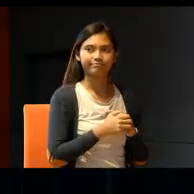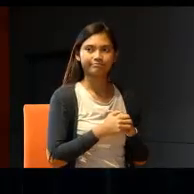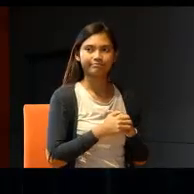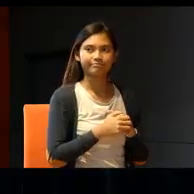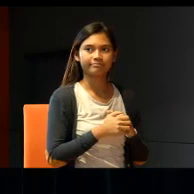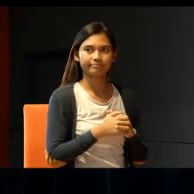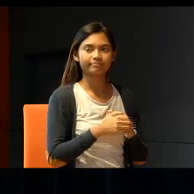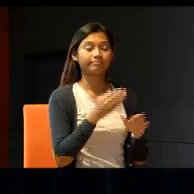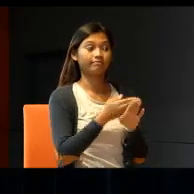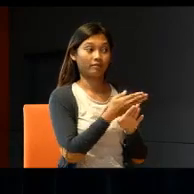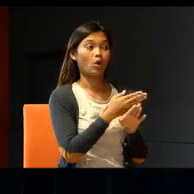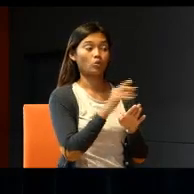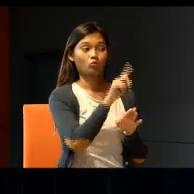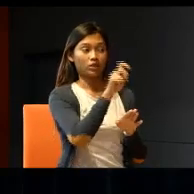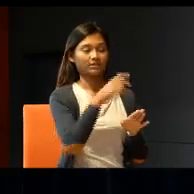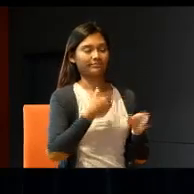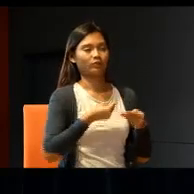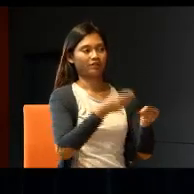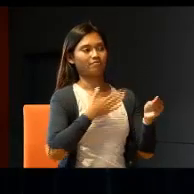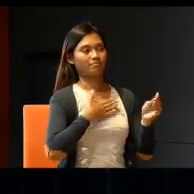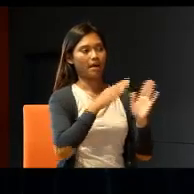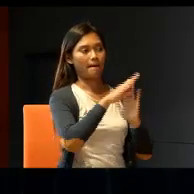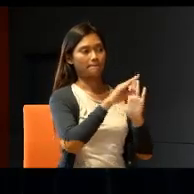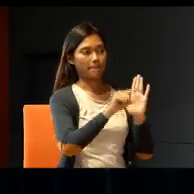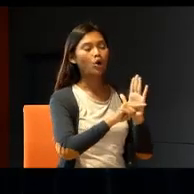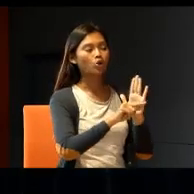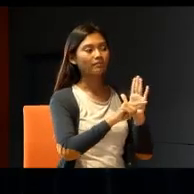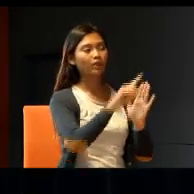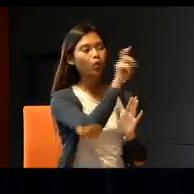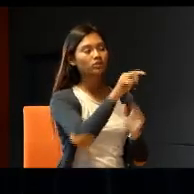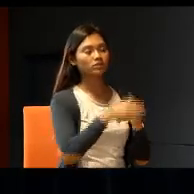Before I come to the question, some background about the question.